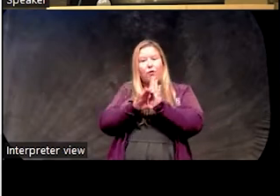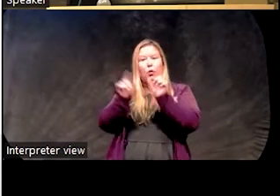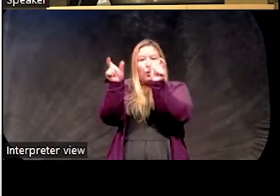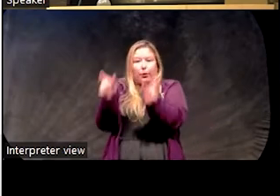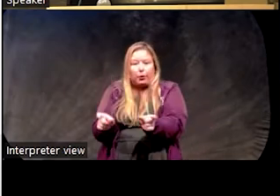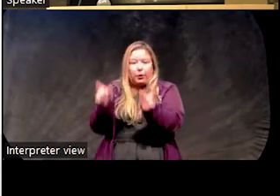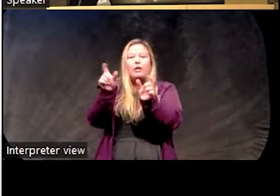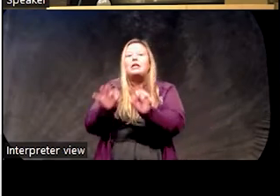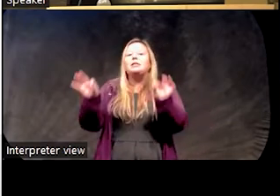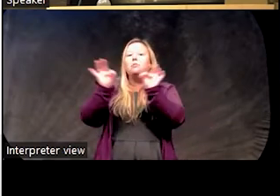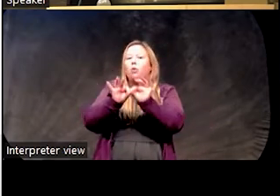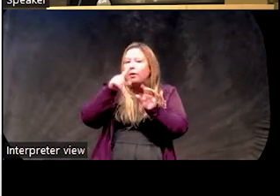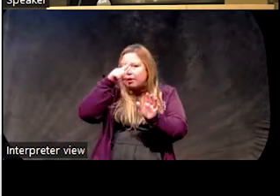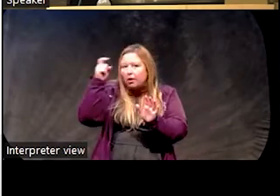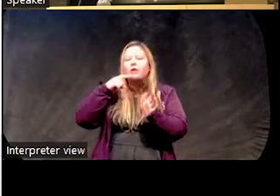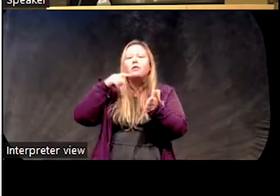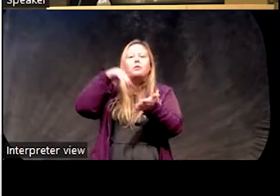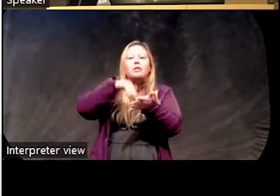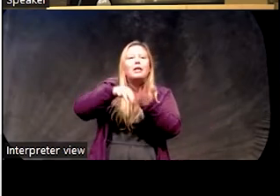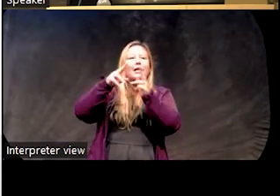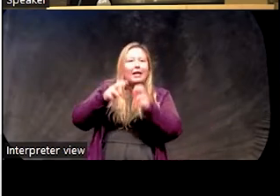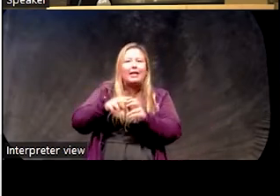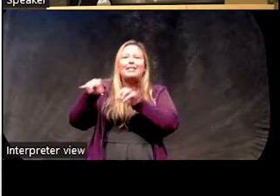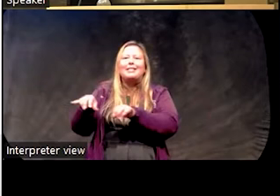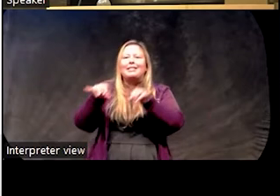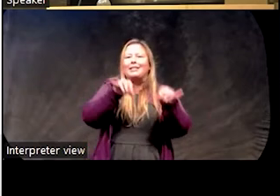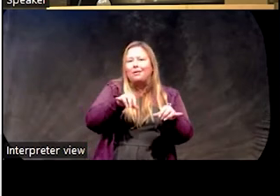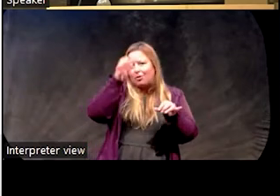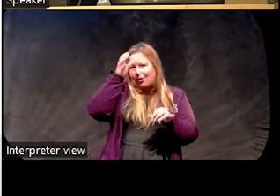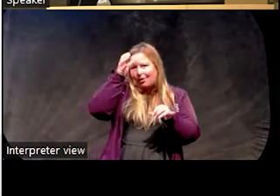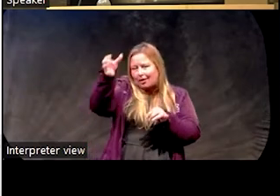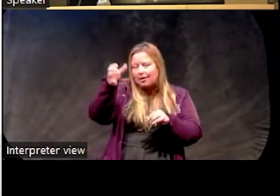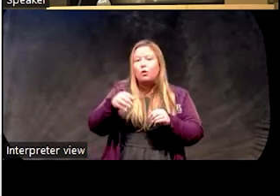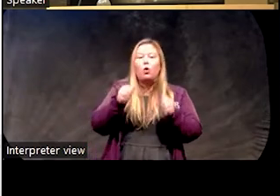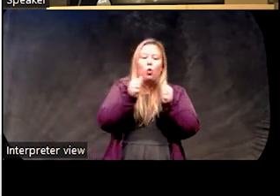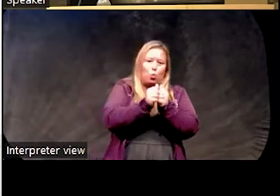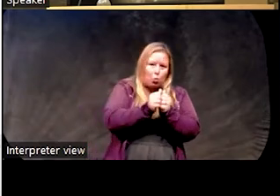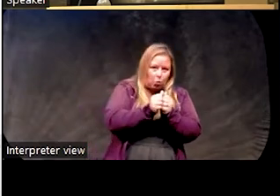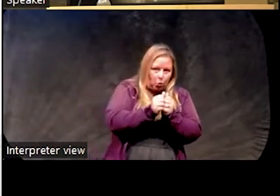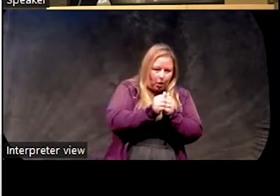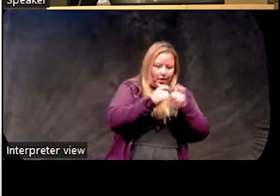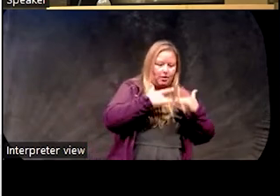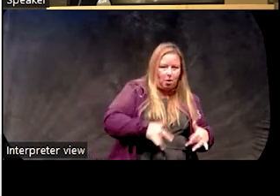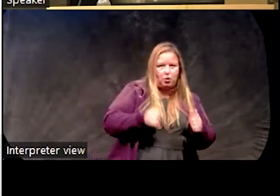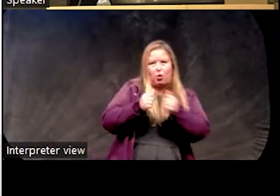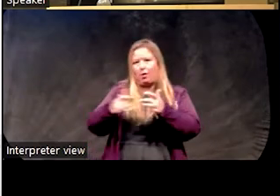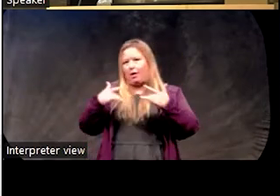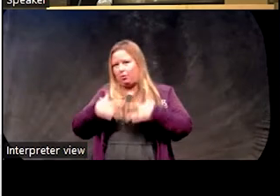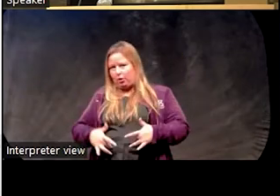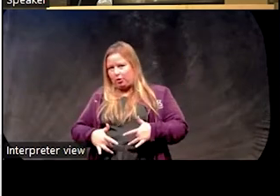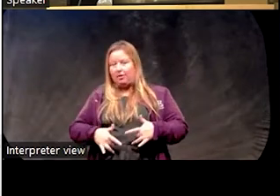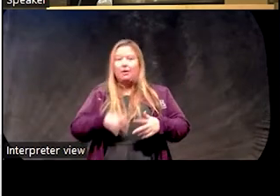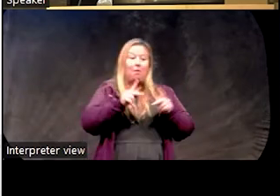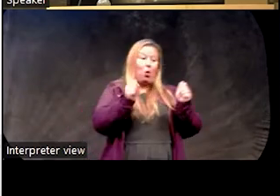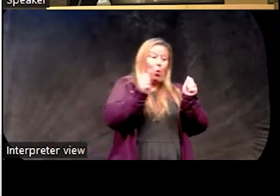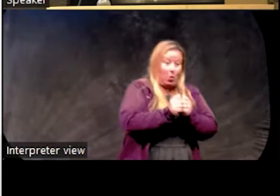important because this was a study assessing very similarly people with and without depression, people with and